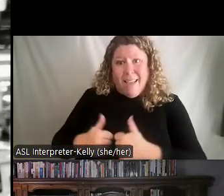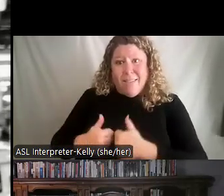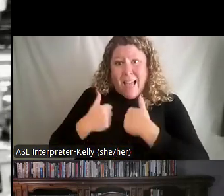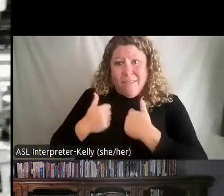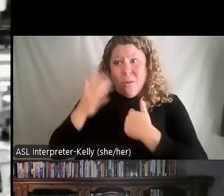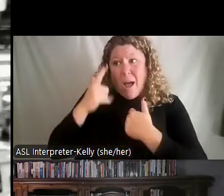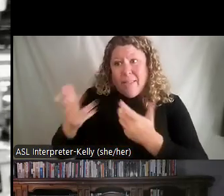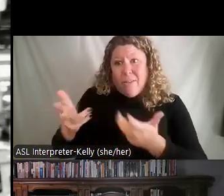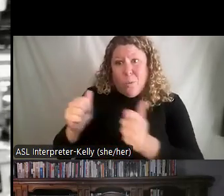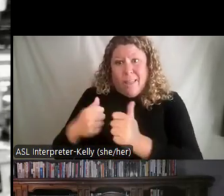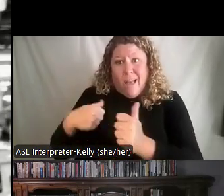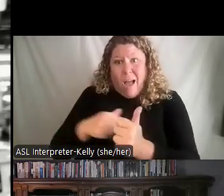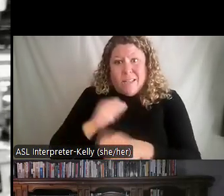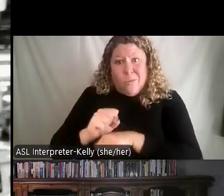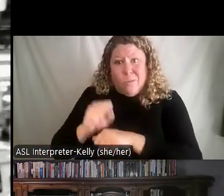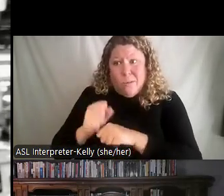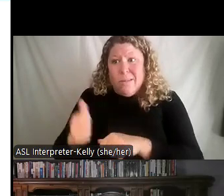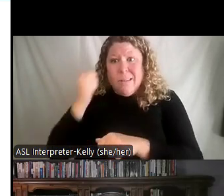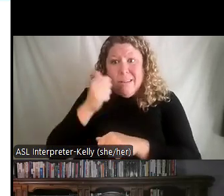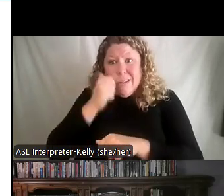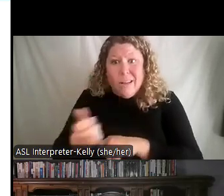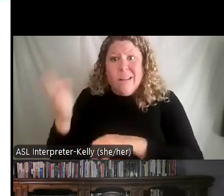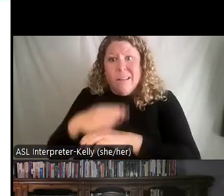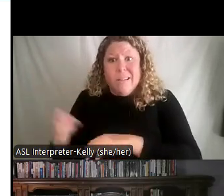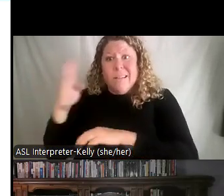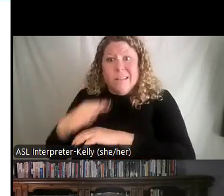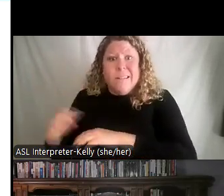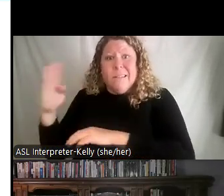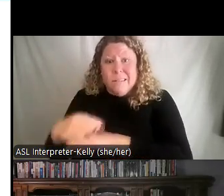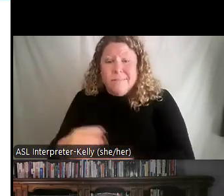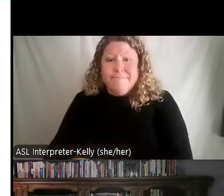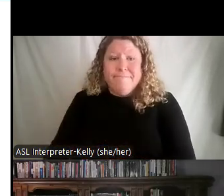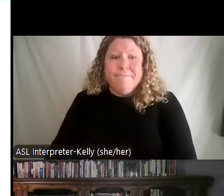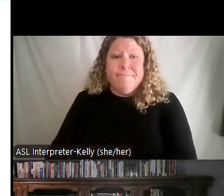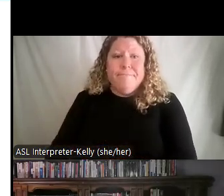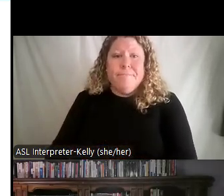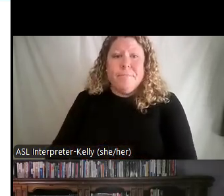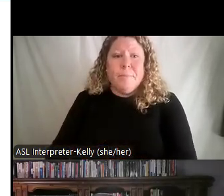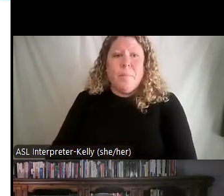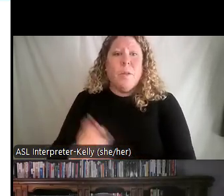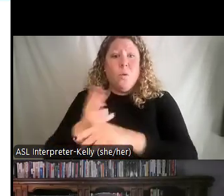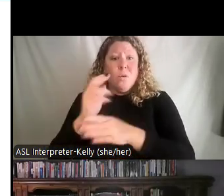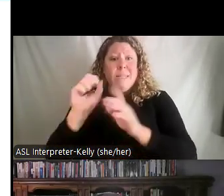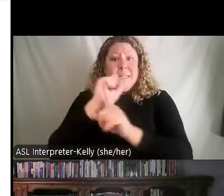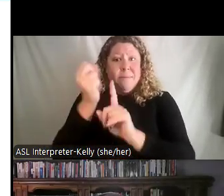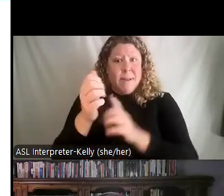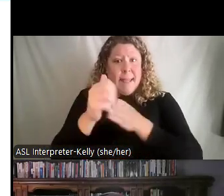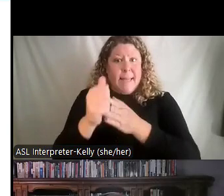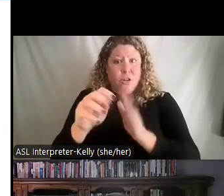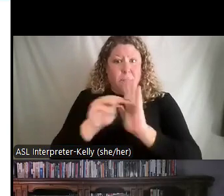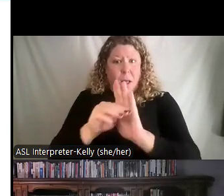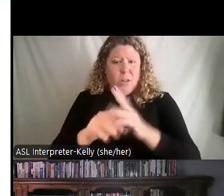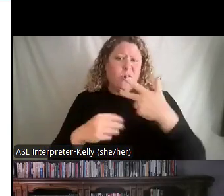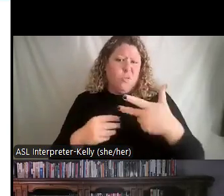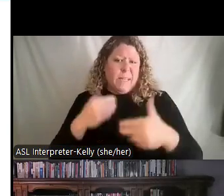work, and we want them to be successful in everything they do. So using situational leadership model, there's really kind of three steps here.